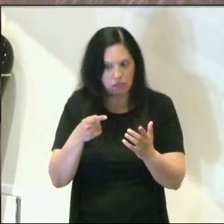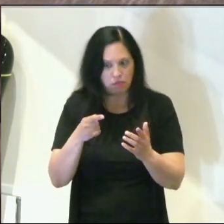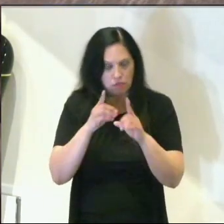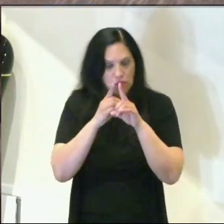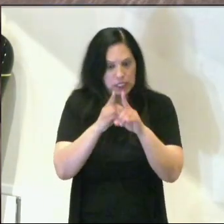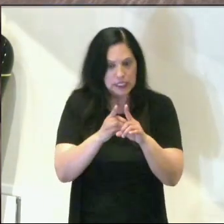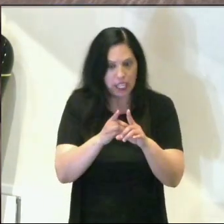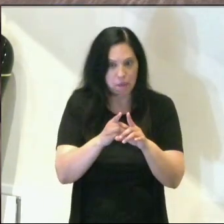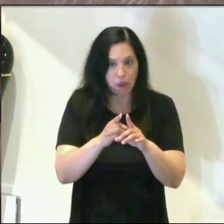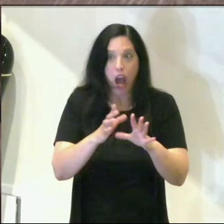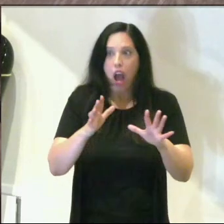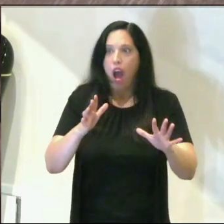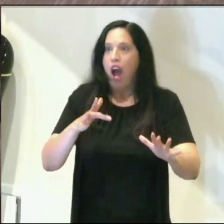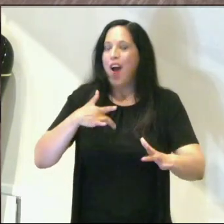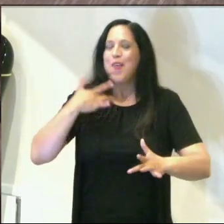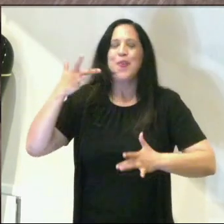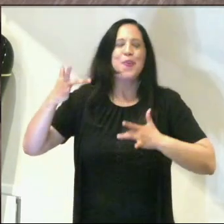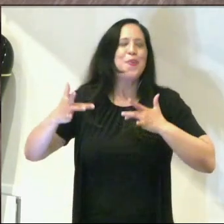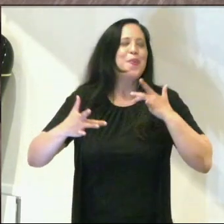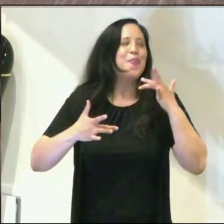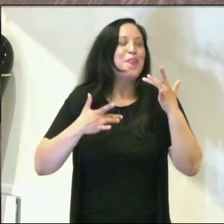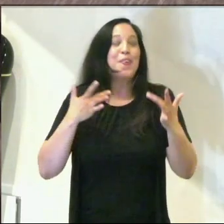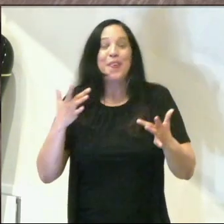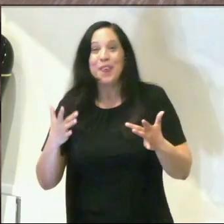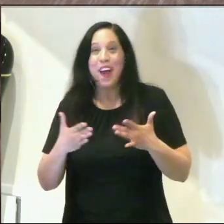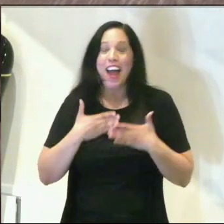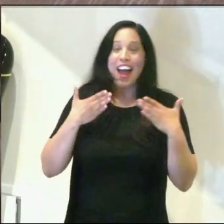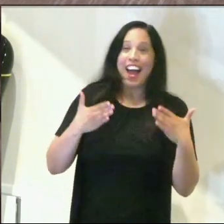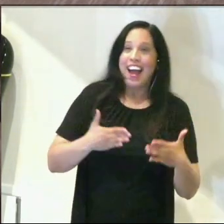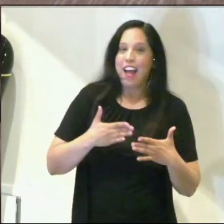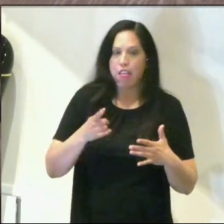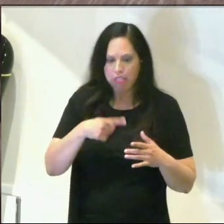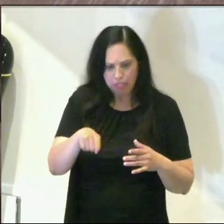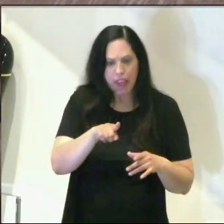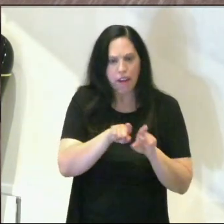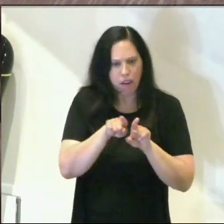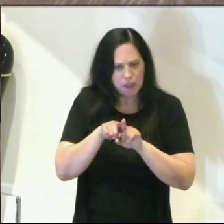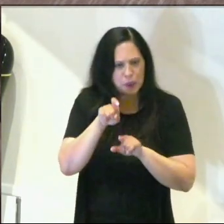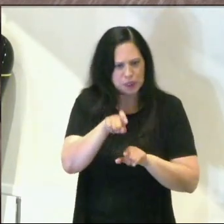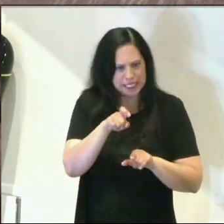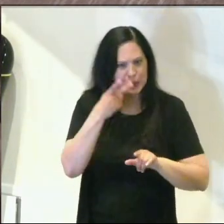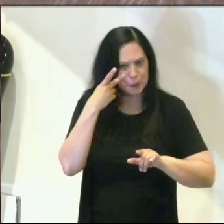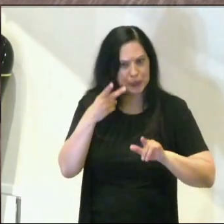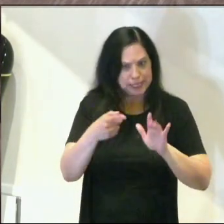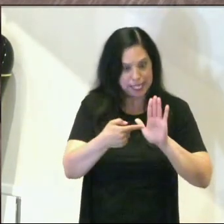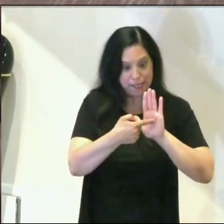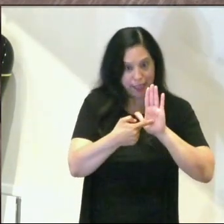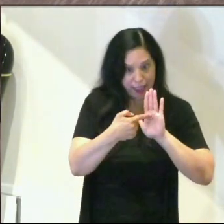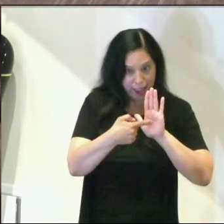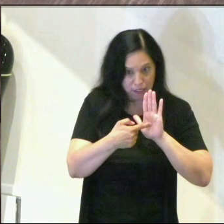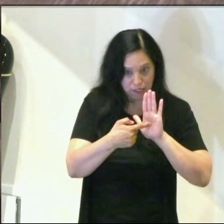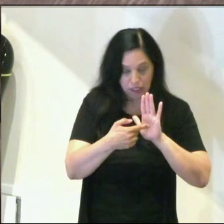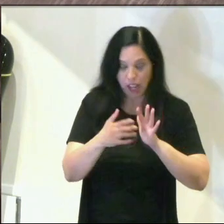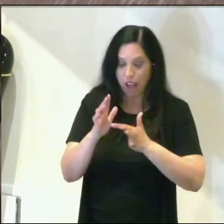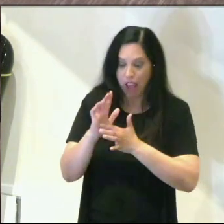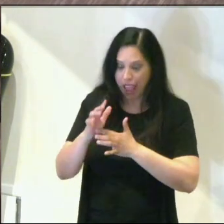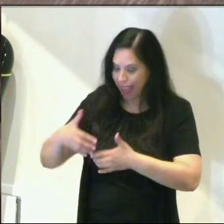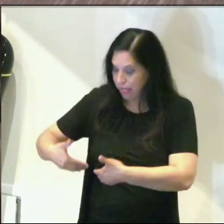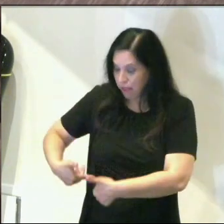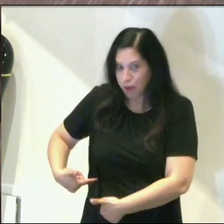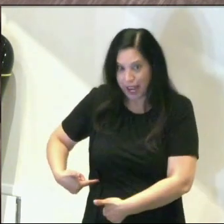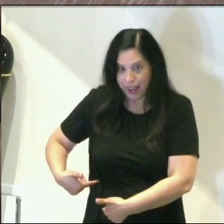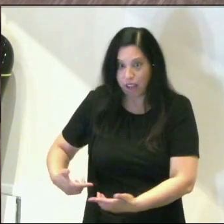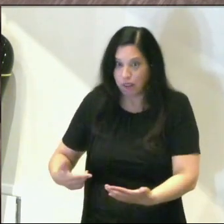disciples were overjoyed. So, they too really needed to see the nail prints and the gash in Jesus'